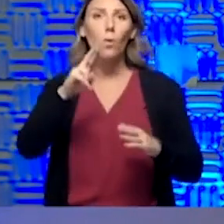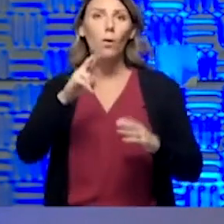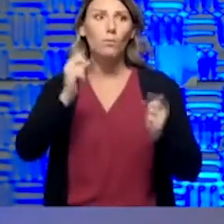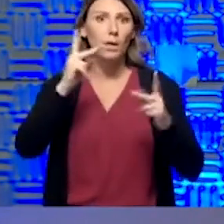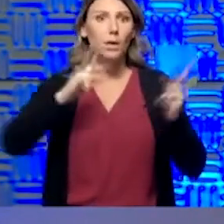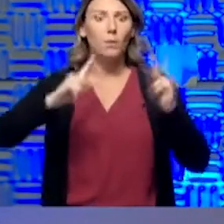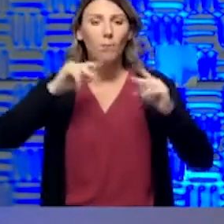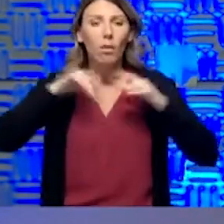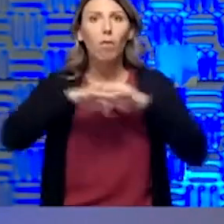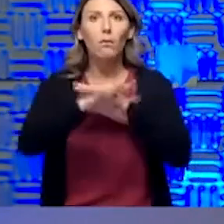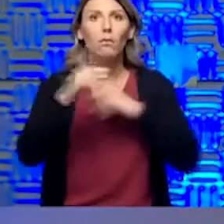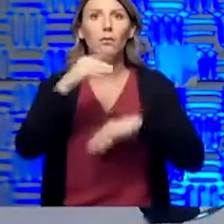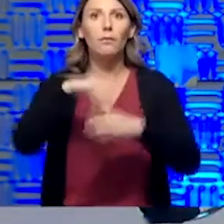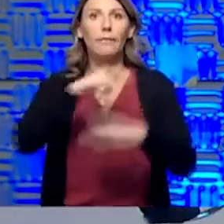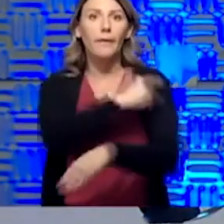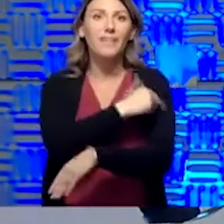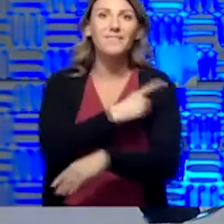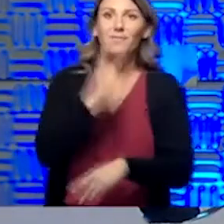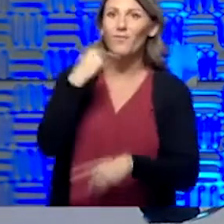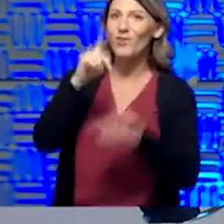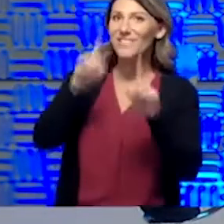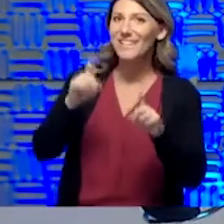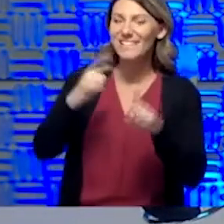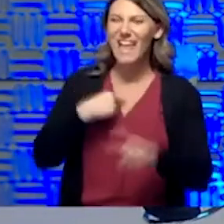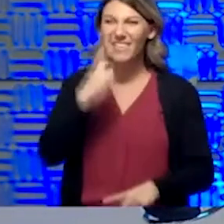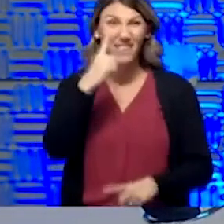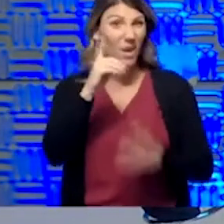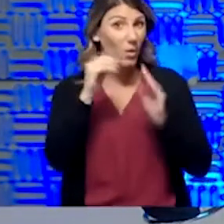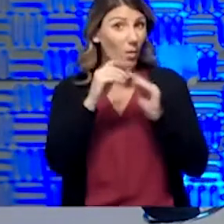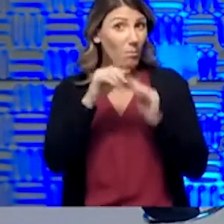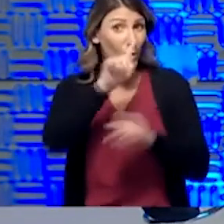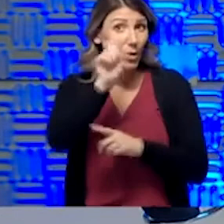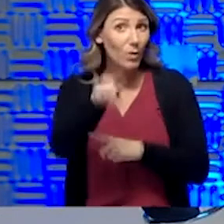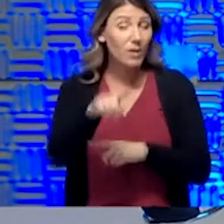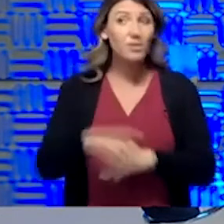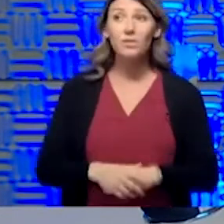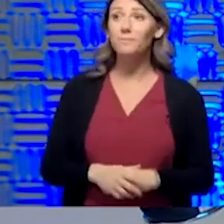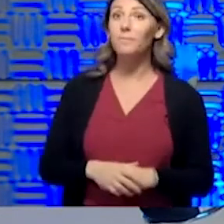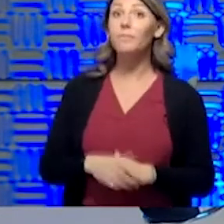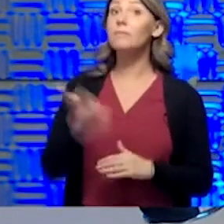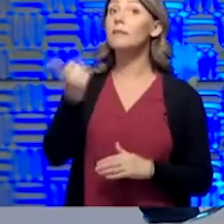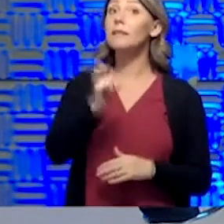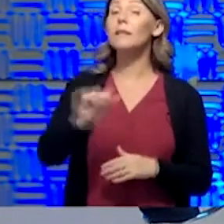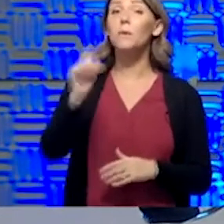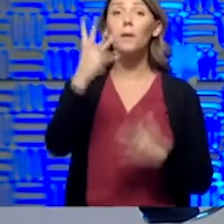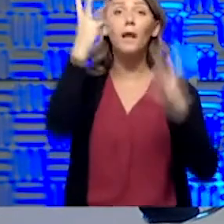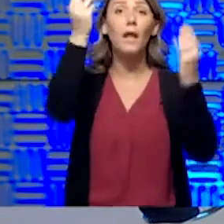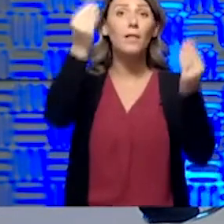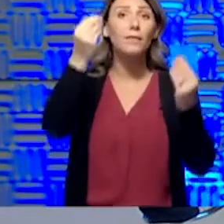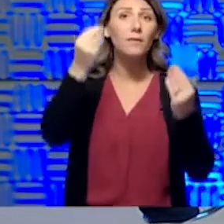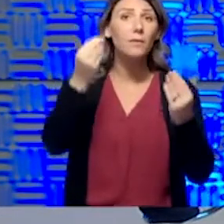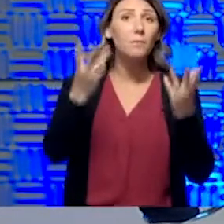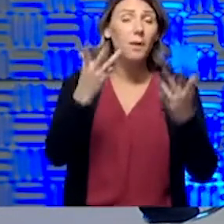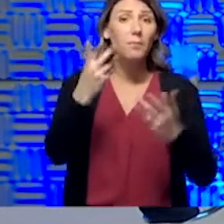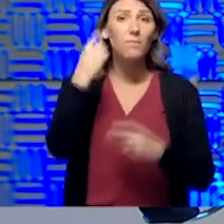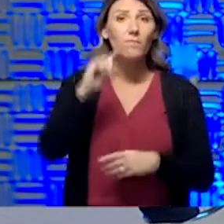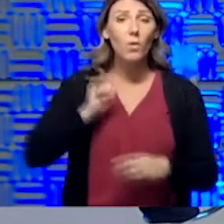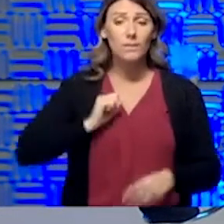time for testing results. So I think we probably have time for about one more question. Anyone else out there, especially one for Senator Moran?